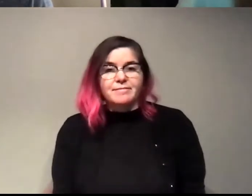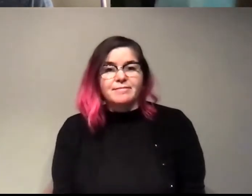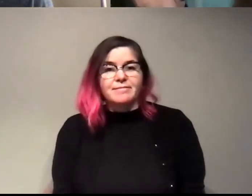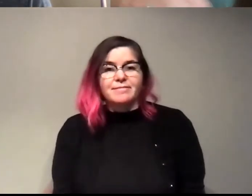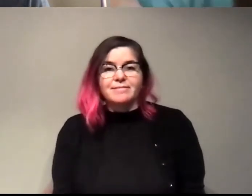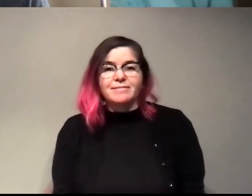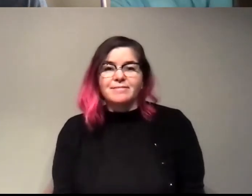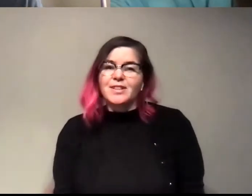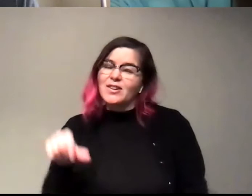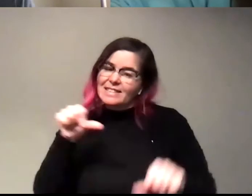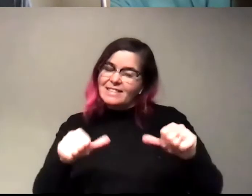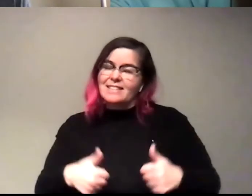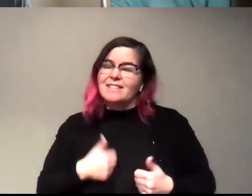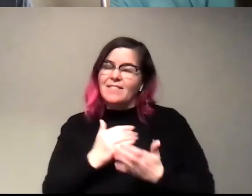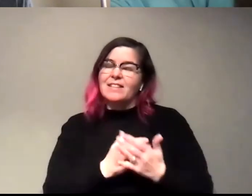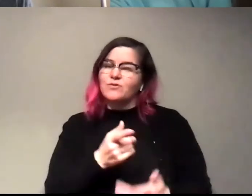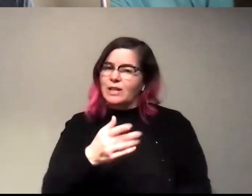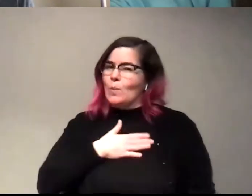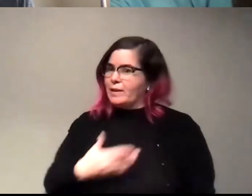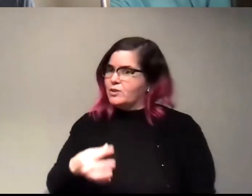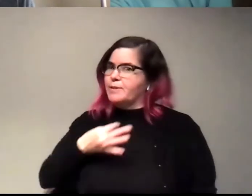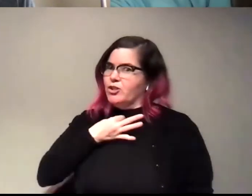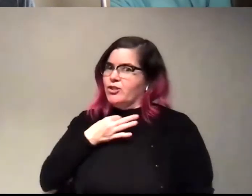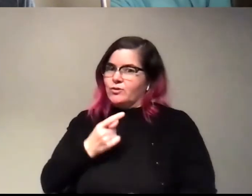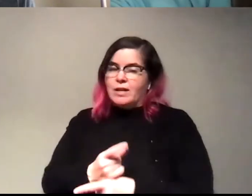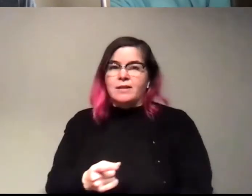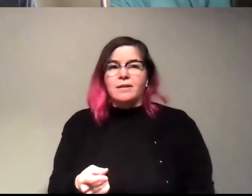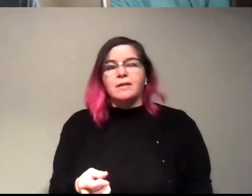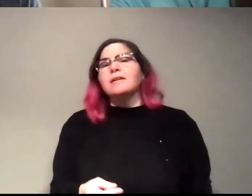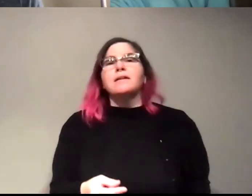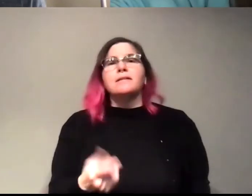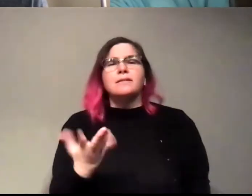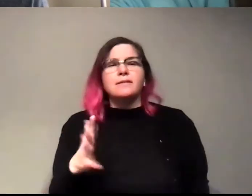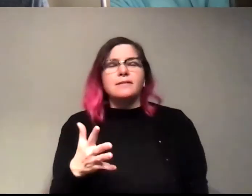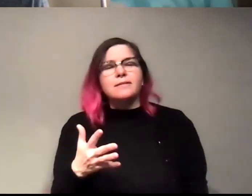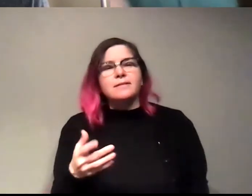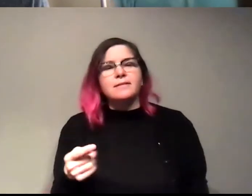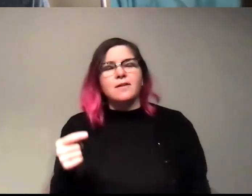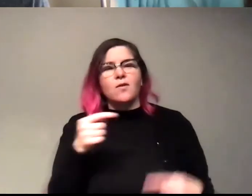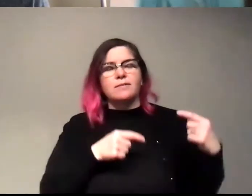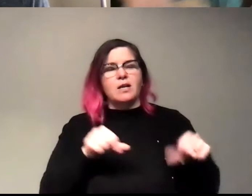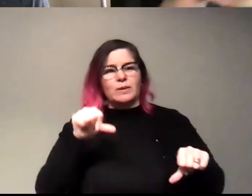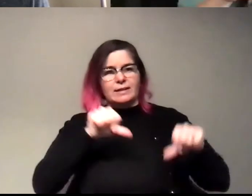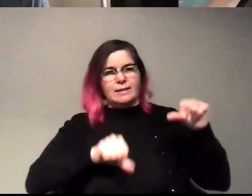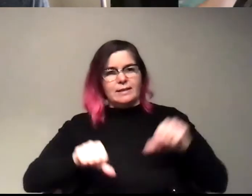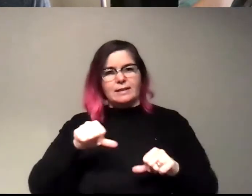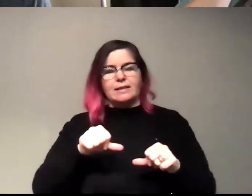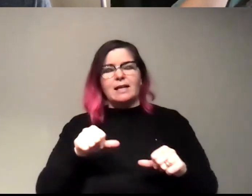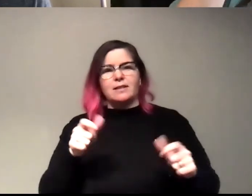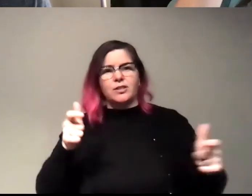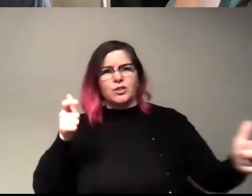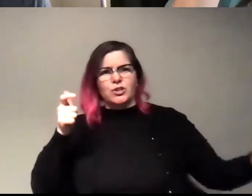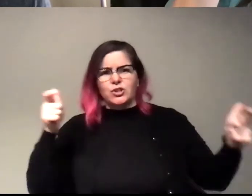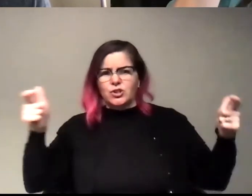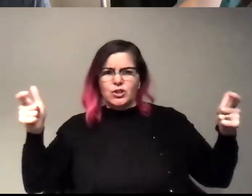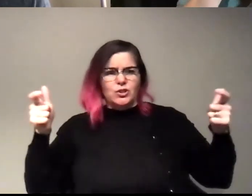science life. And willing to be curious. Yeah. And also, I mean, they get, you know, it's kind of goes back to like science is so huge now.